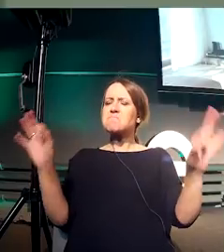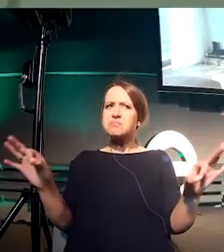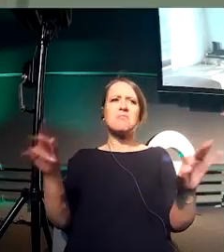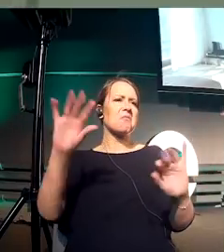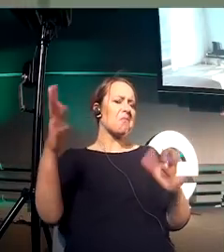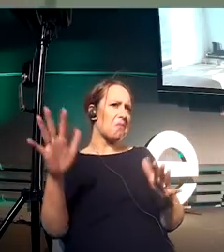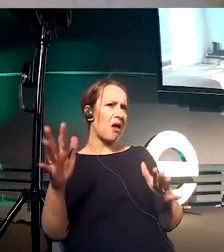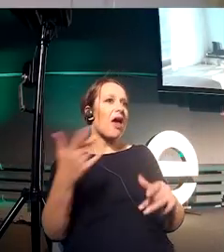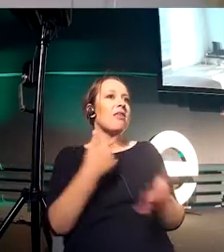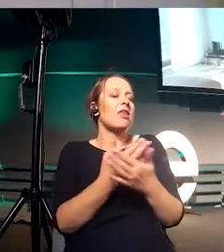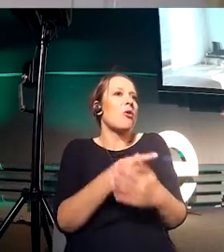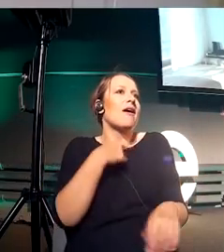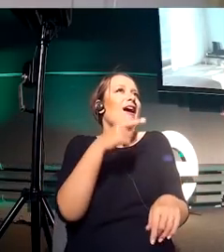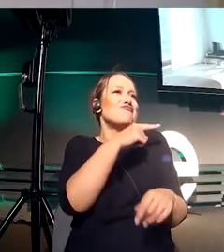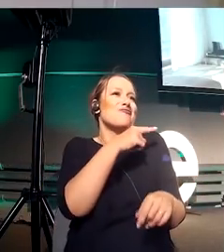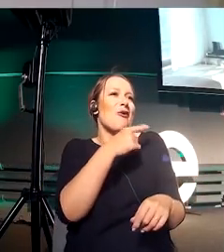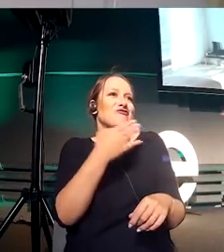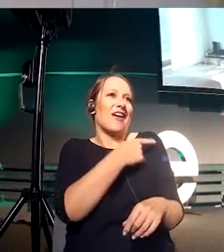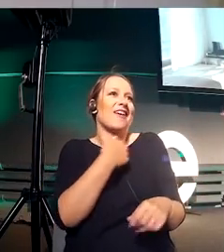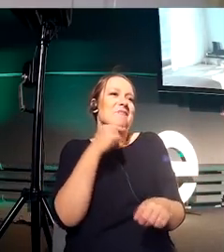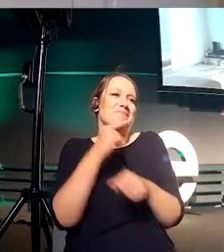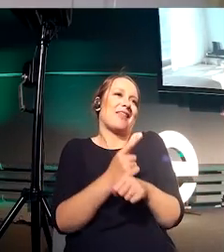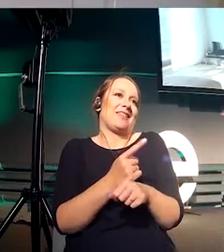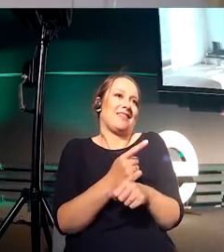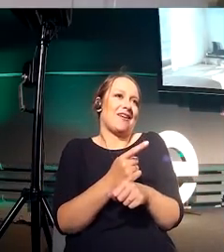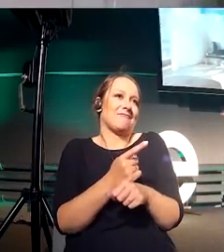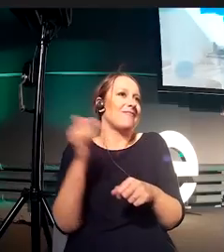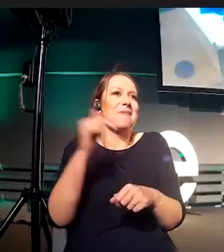of the different element on the wall.